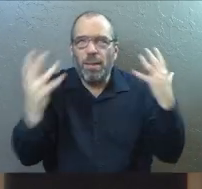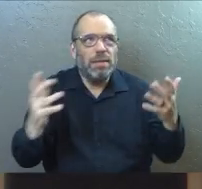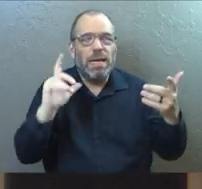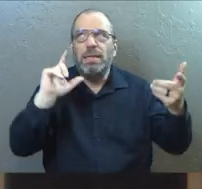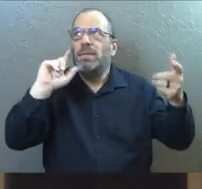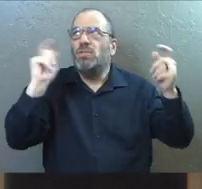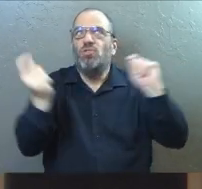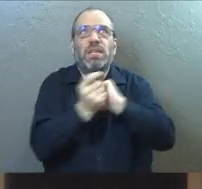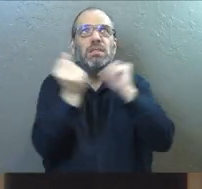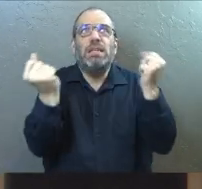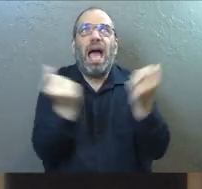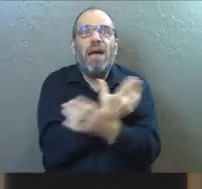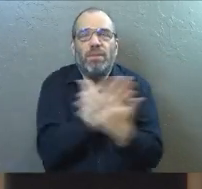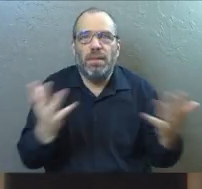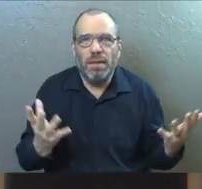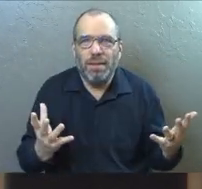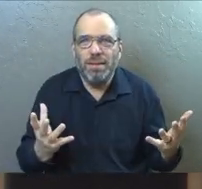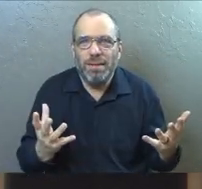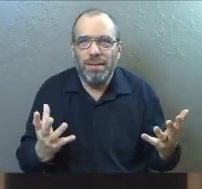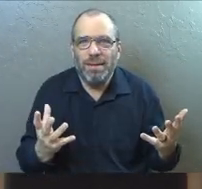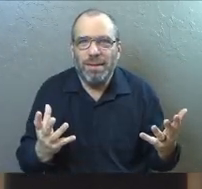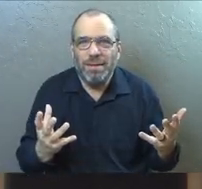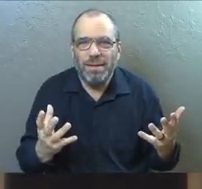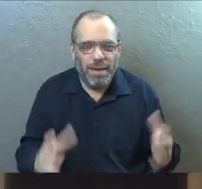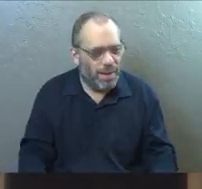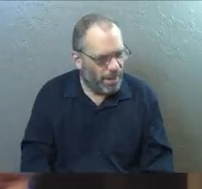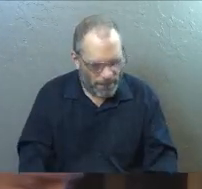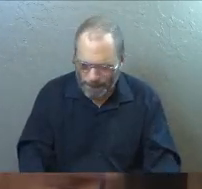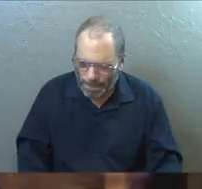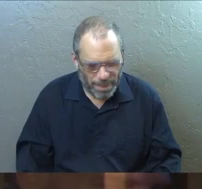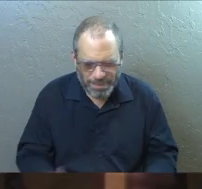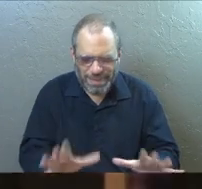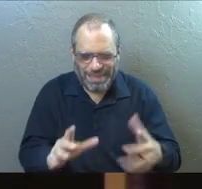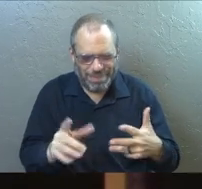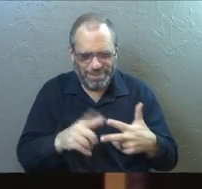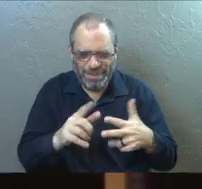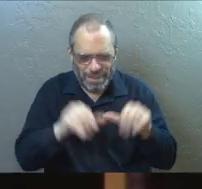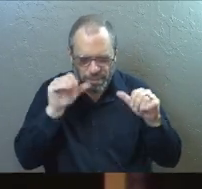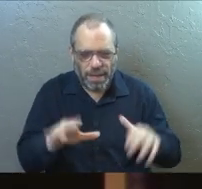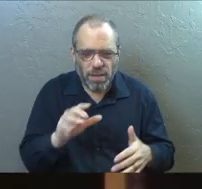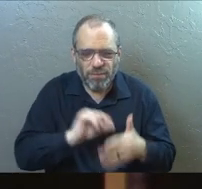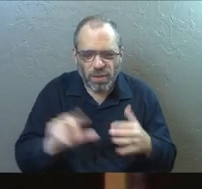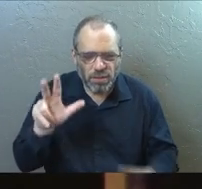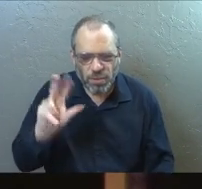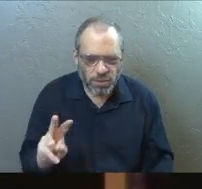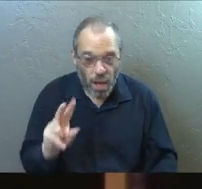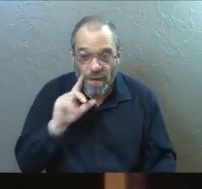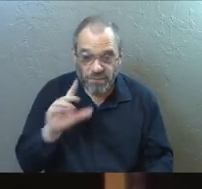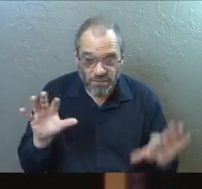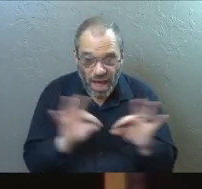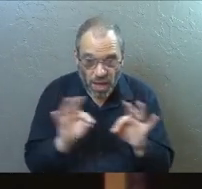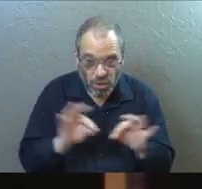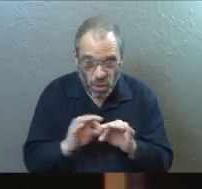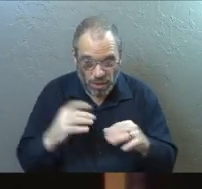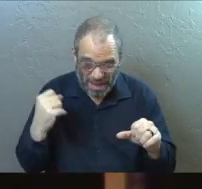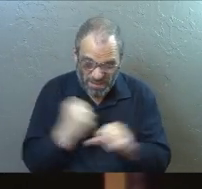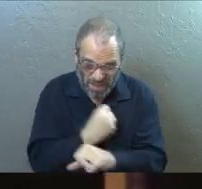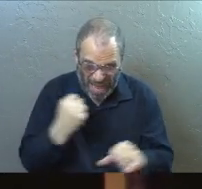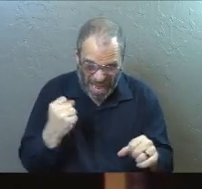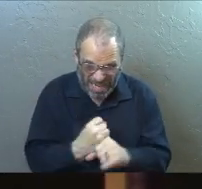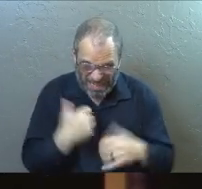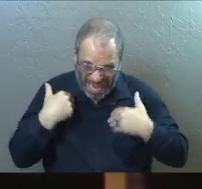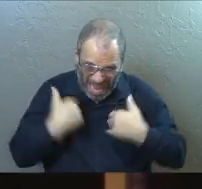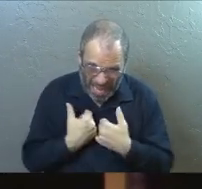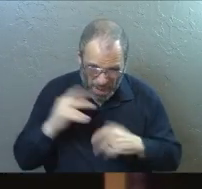changes everything. I can't overstate this blessing. So verse 32, and what value was there in fighting wild